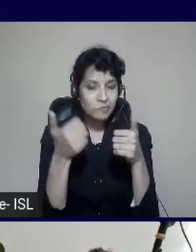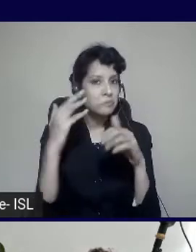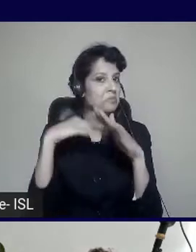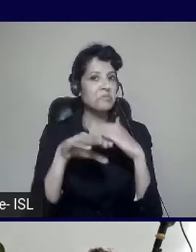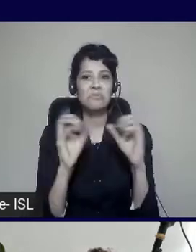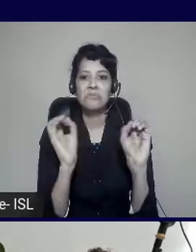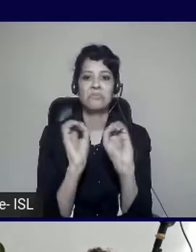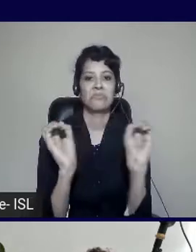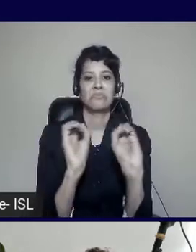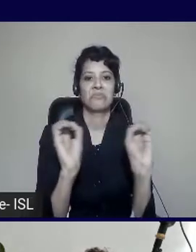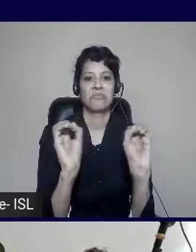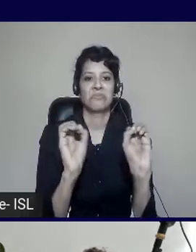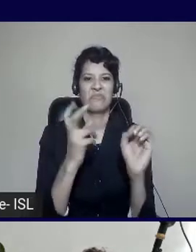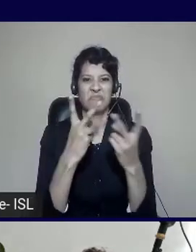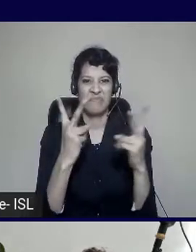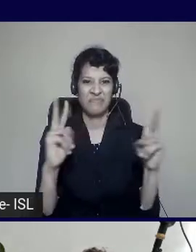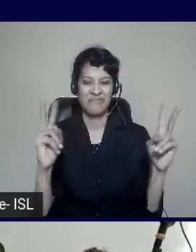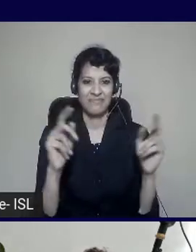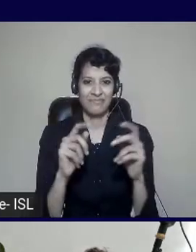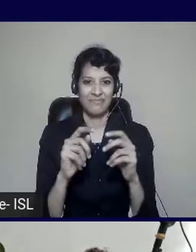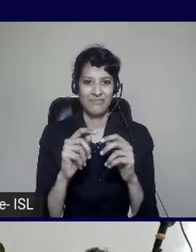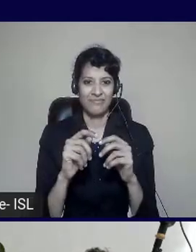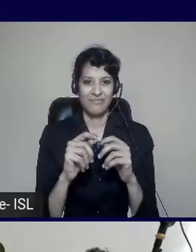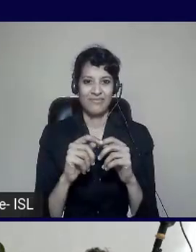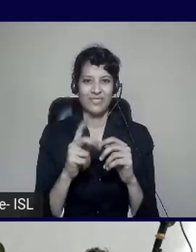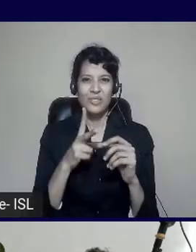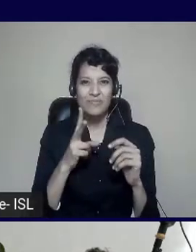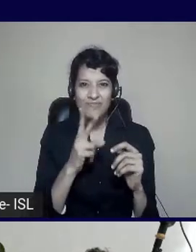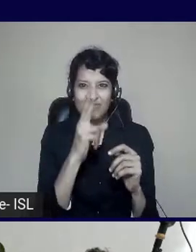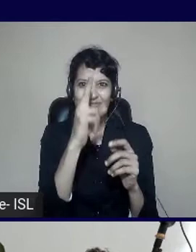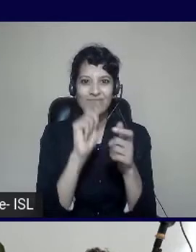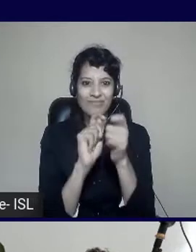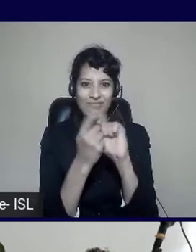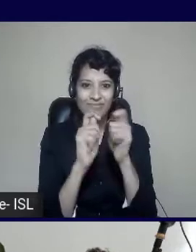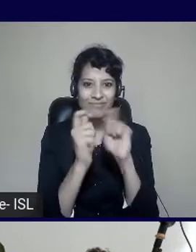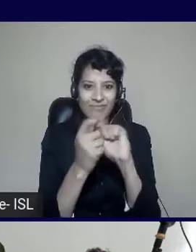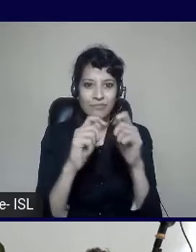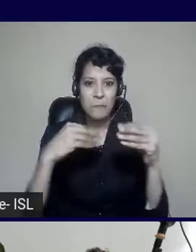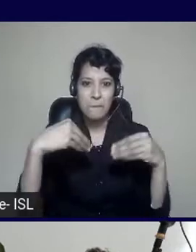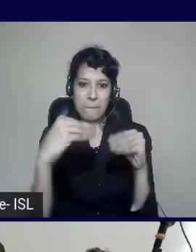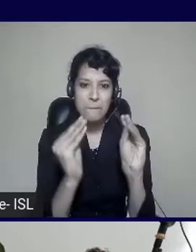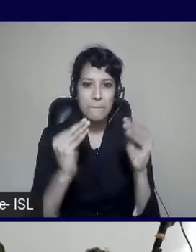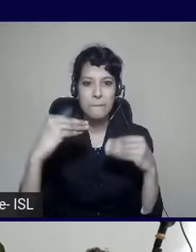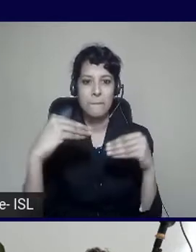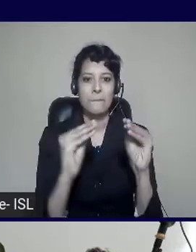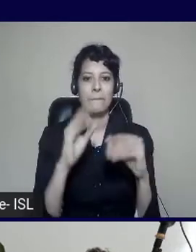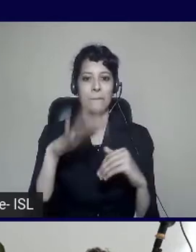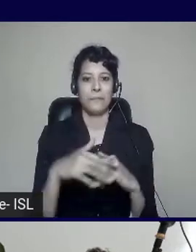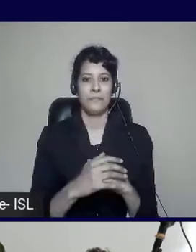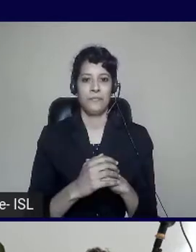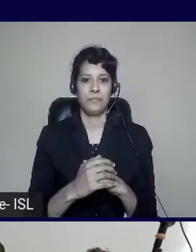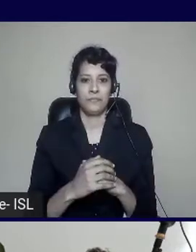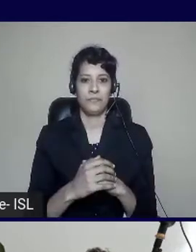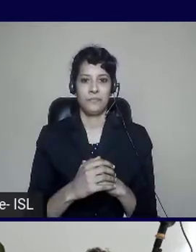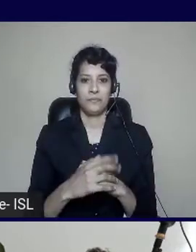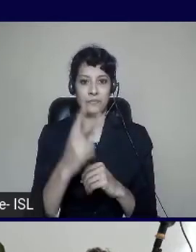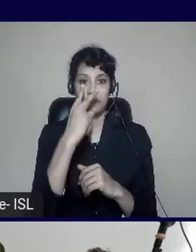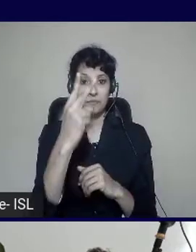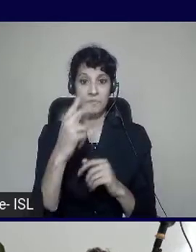iterations there to look at how to improve that wireframe. After that, we go look at the product backlog